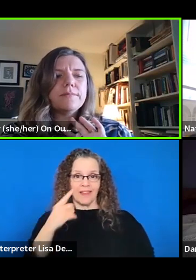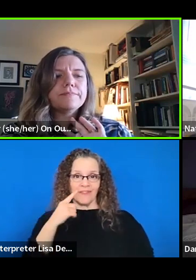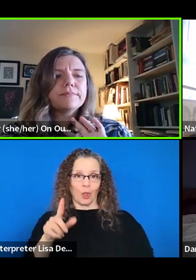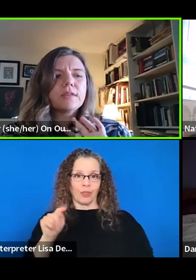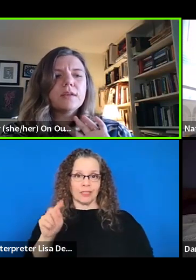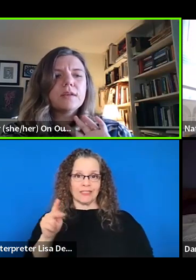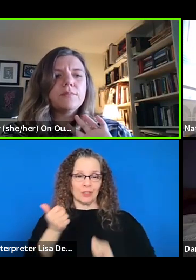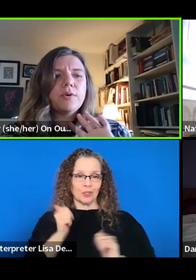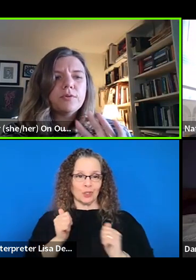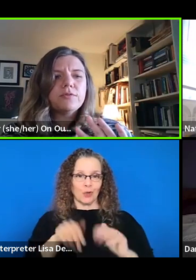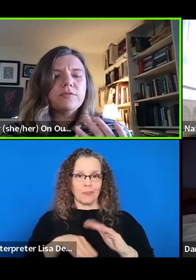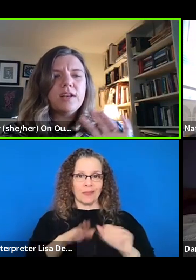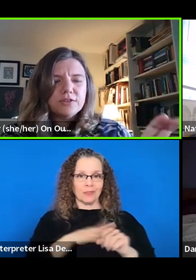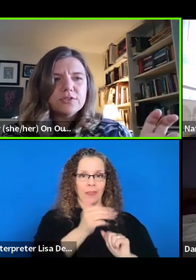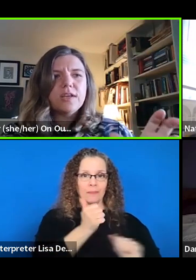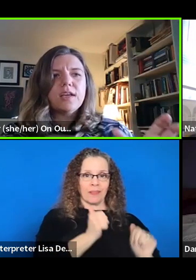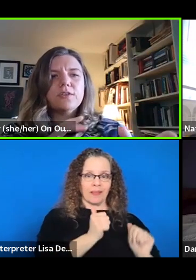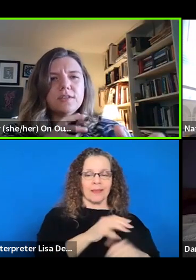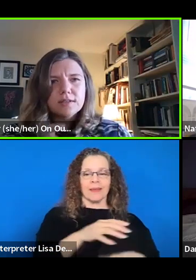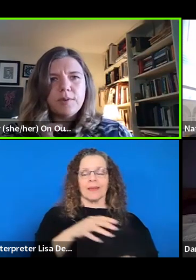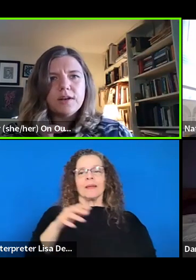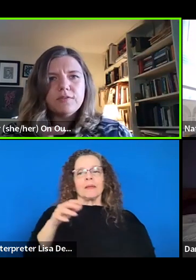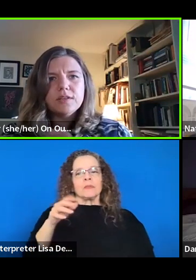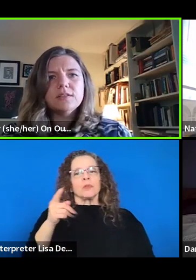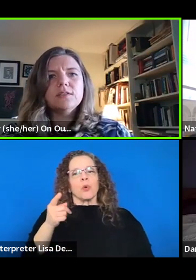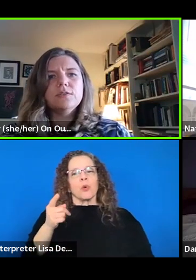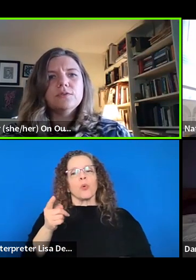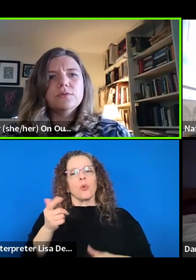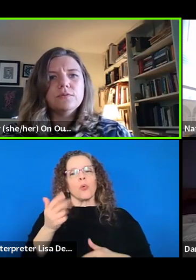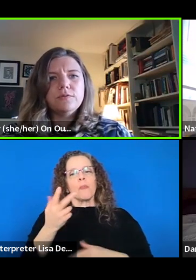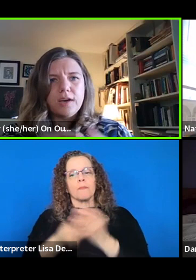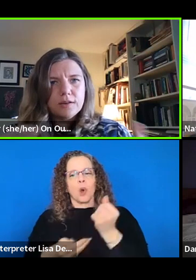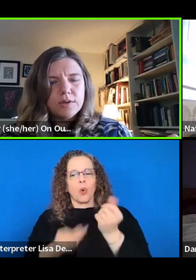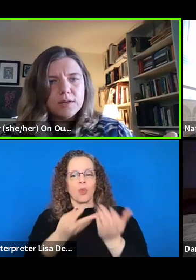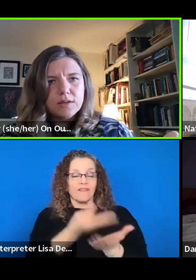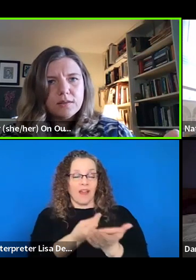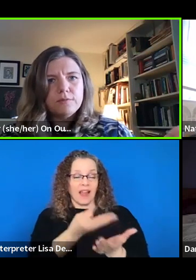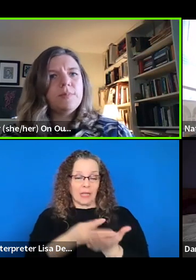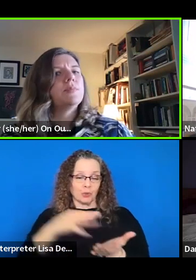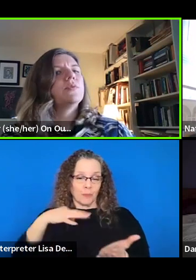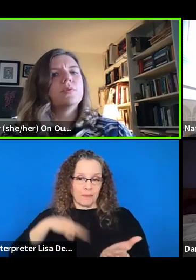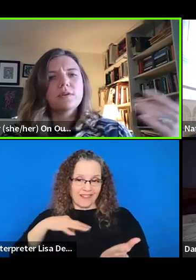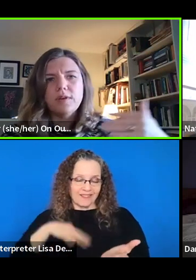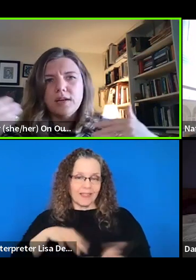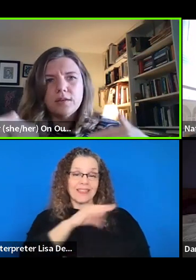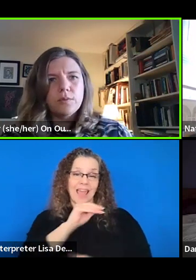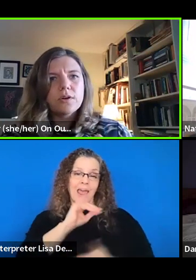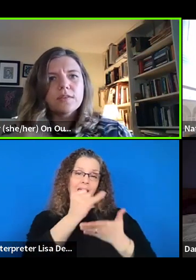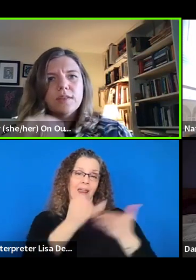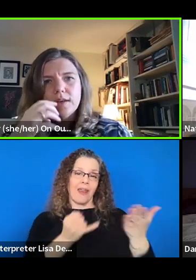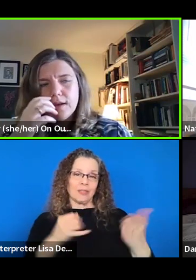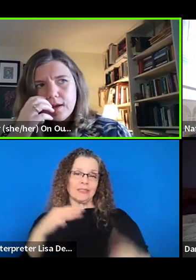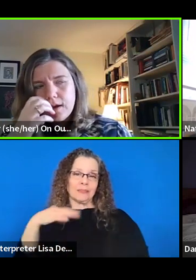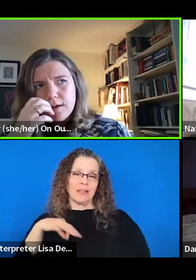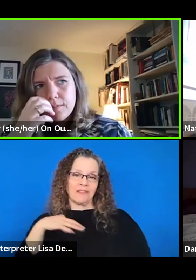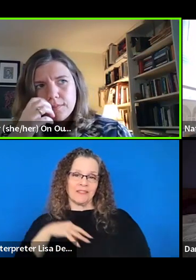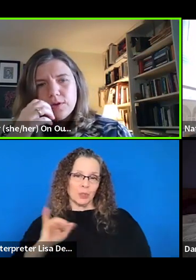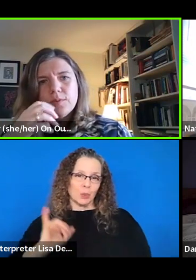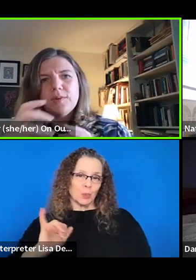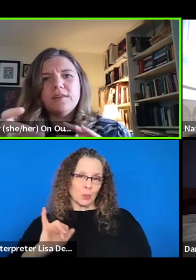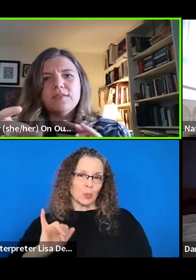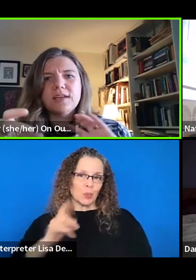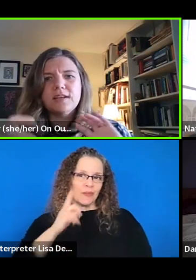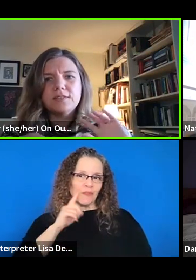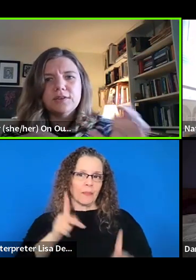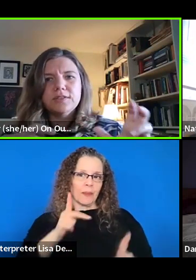um, both financial and artistic benefits to valuing the people who are creating the work that, um,